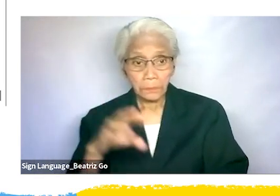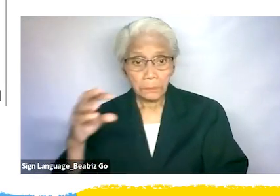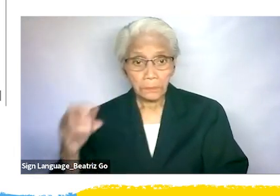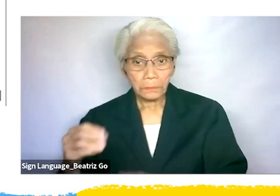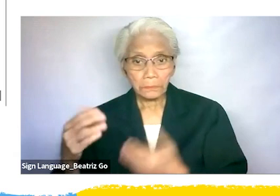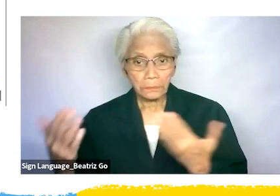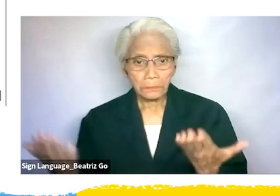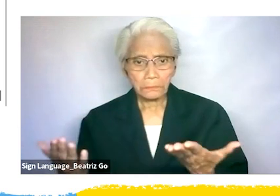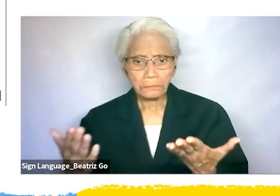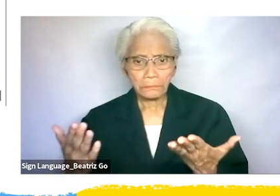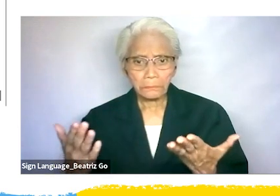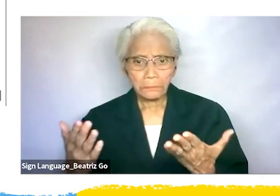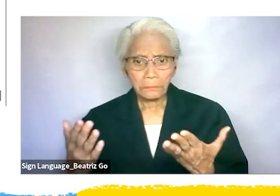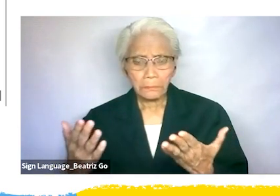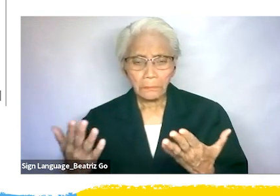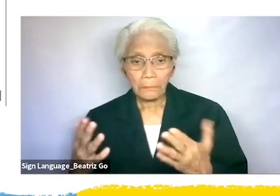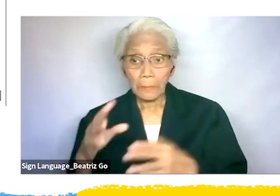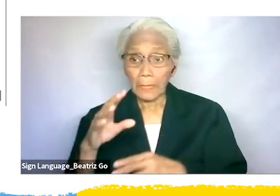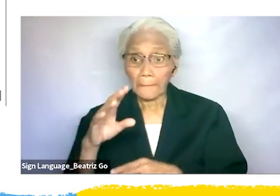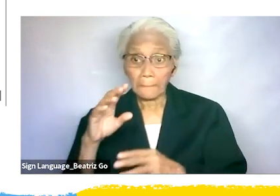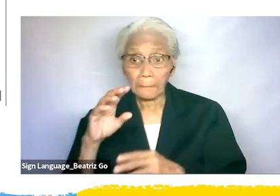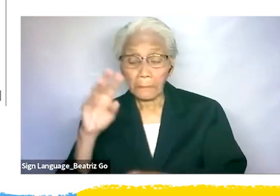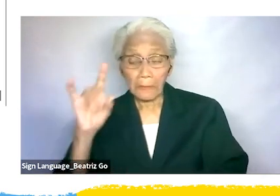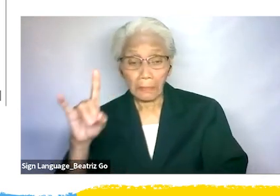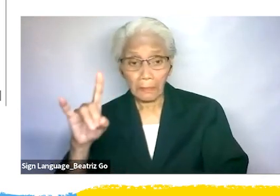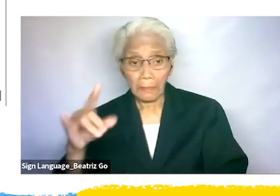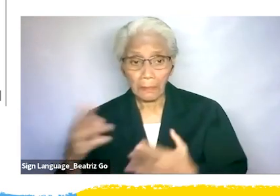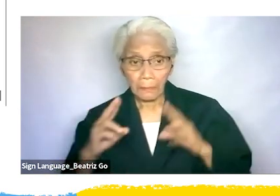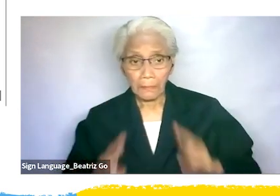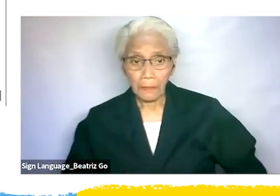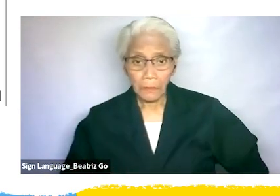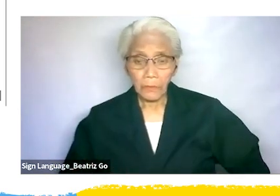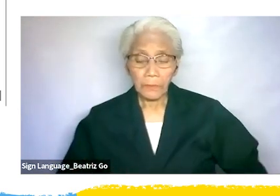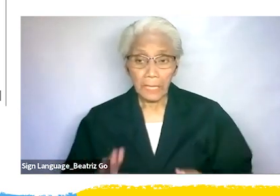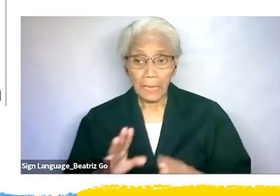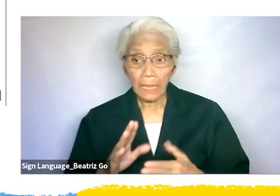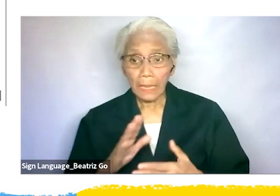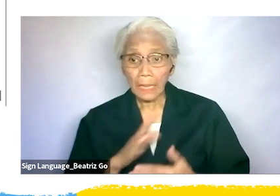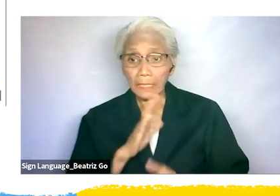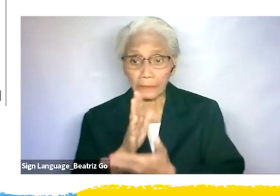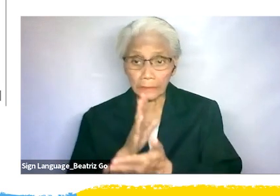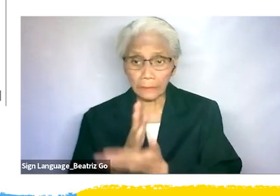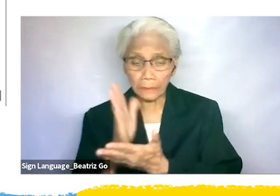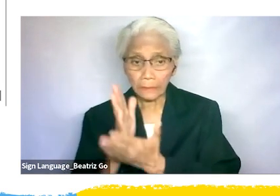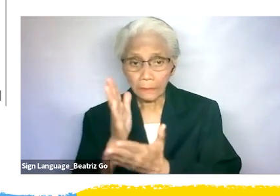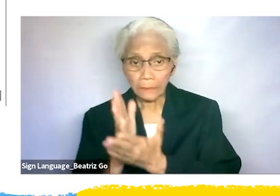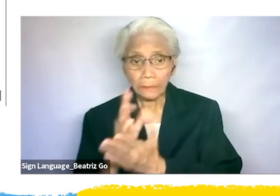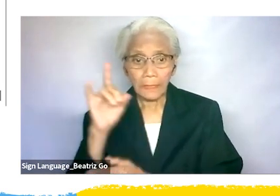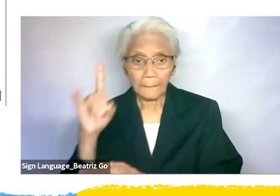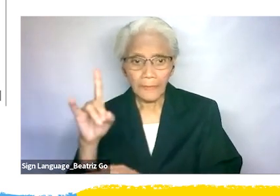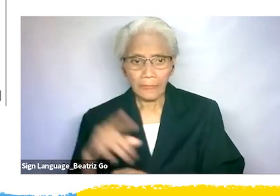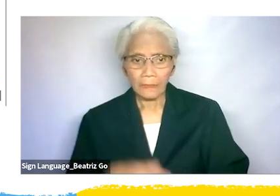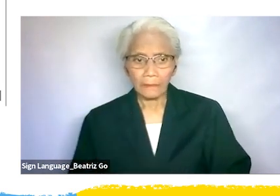broadcasting, print media, human rights journal, and public relations media. The photo